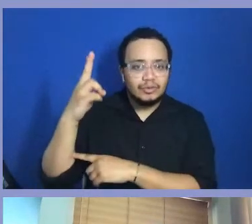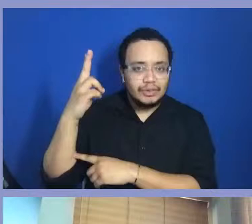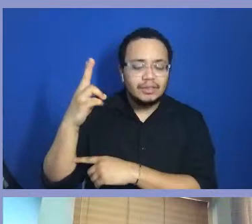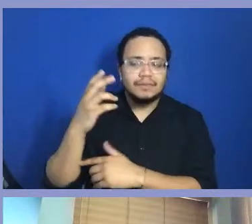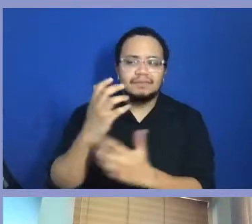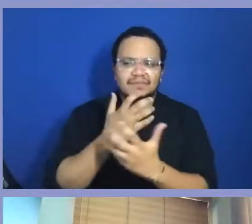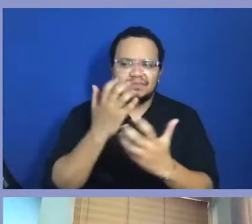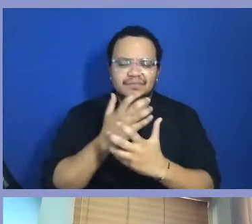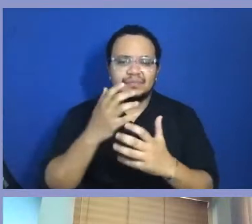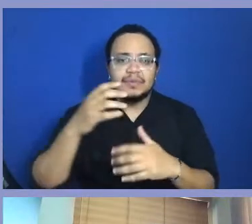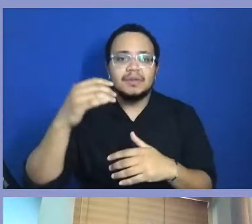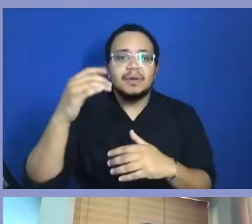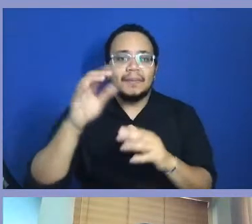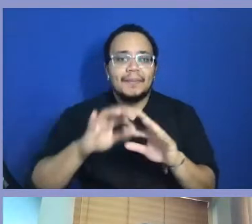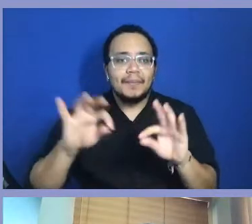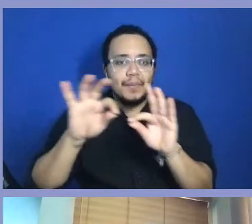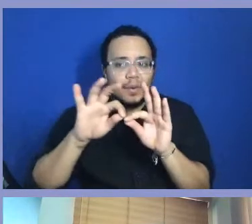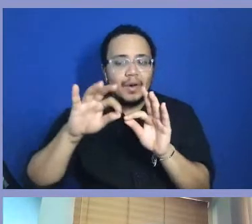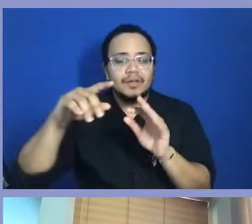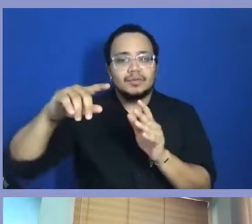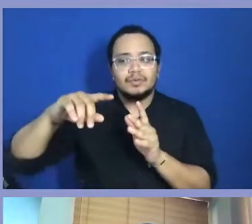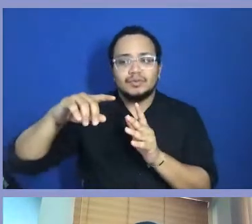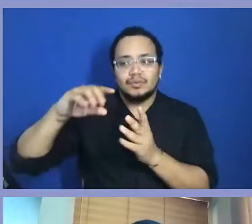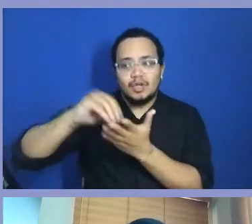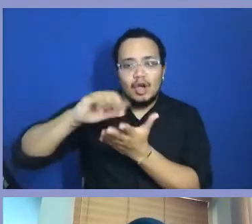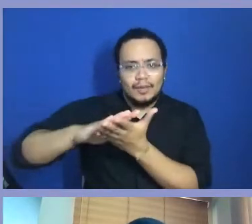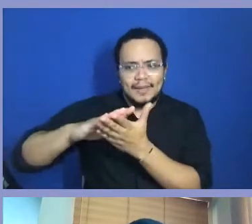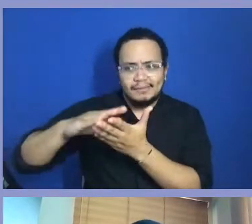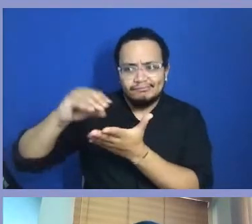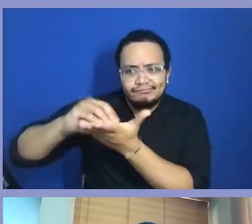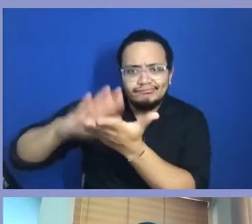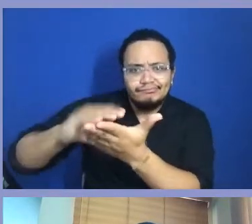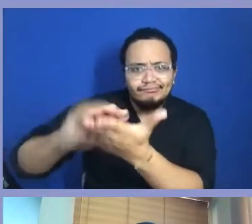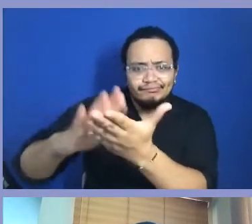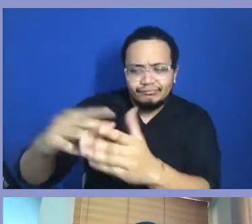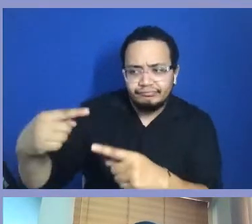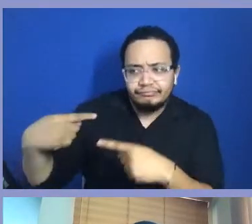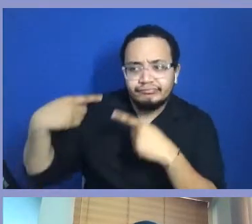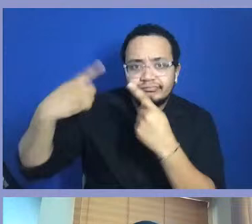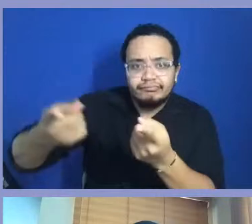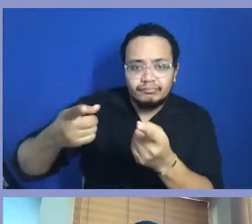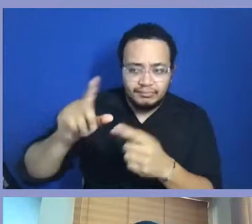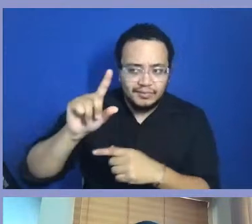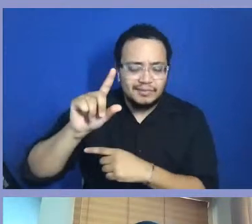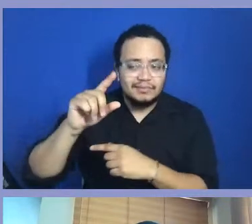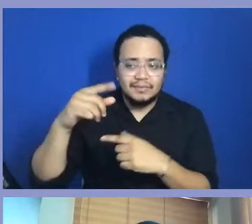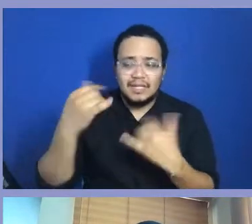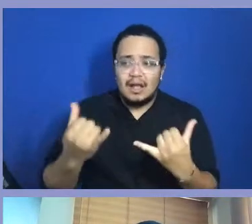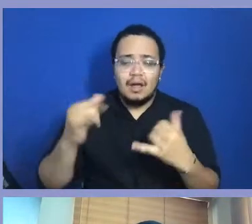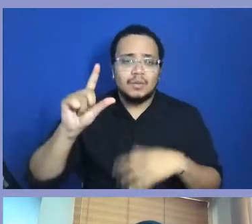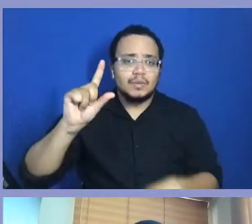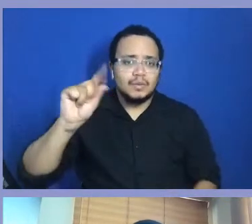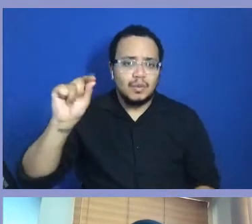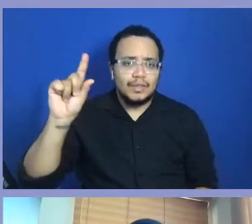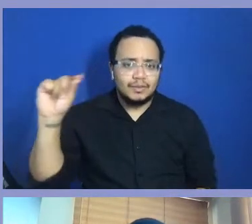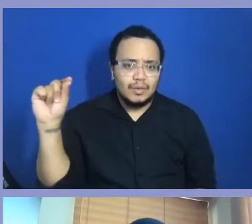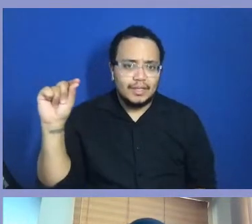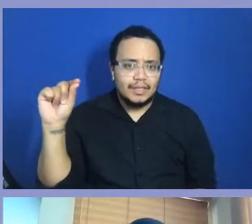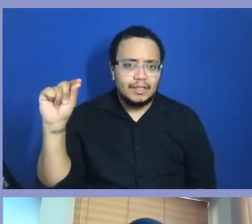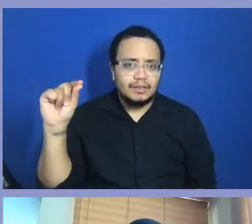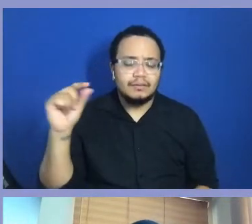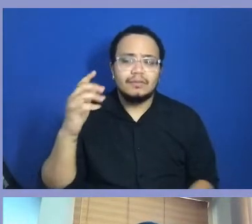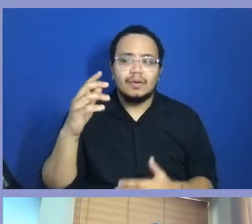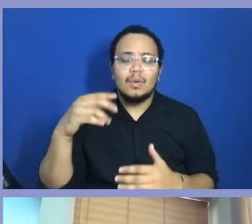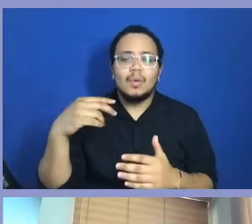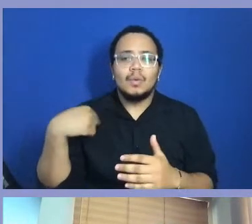documenting that point, and then moving on to now, you know, in 2020, you know, we have understanding that it's very